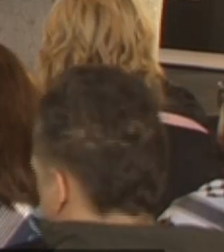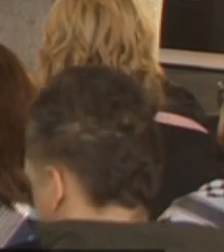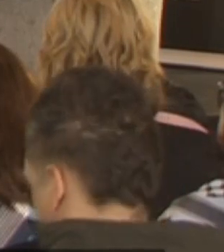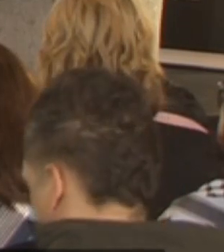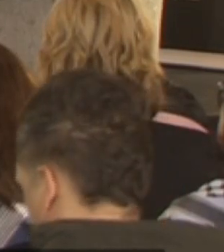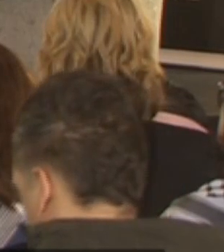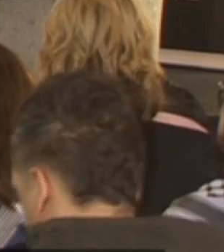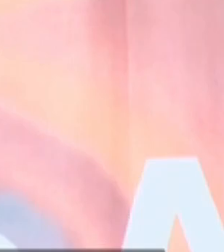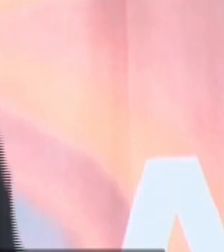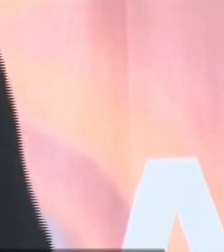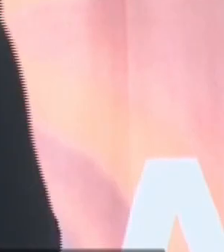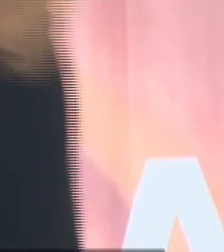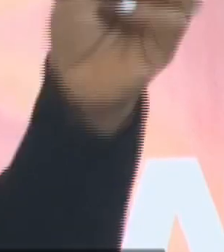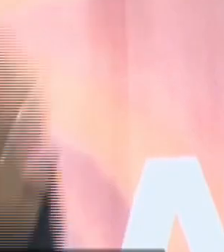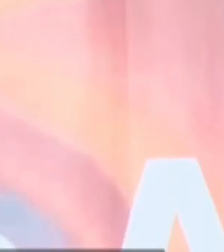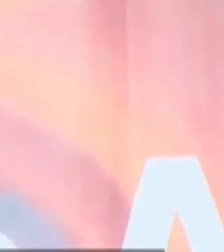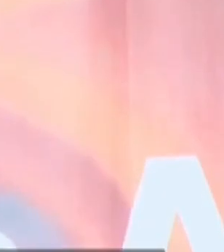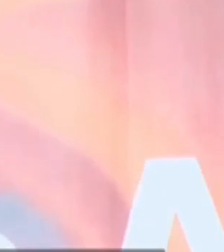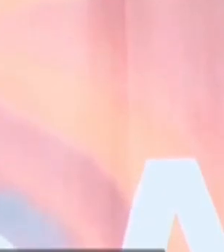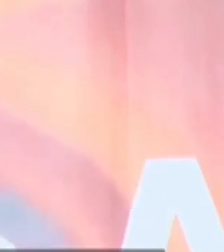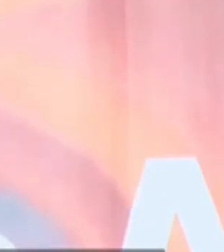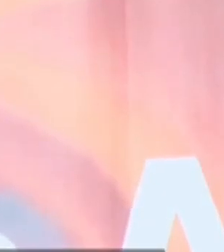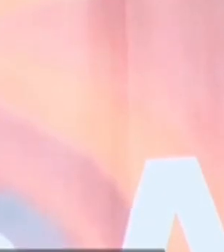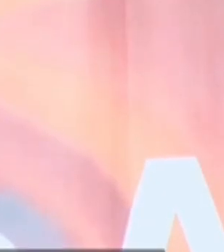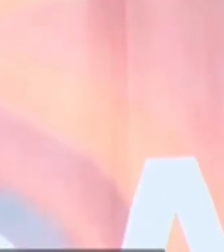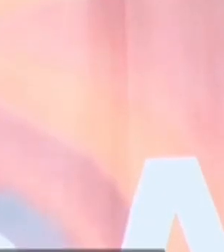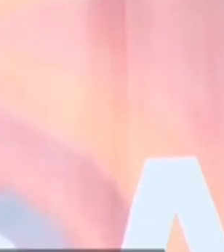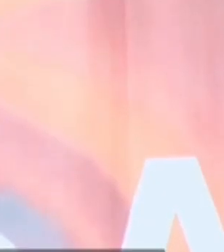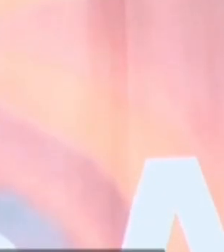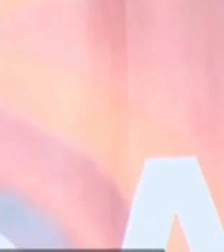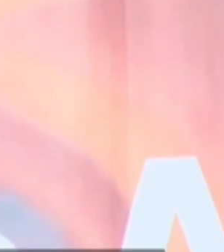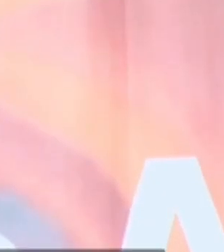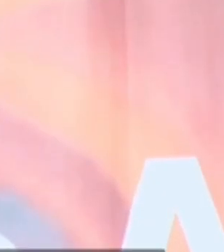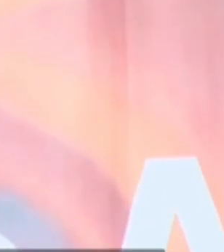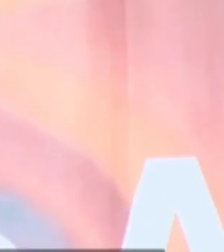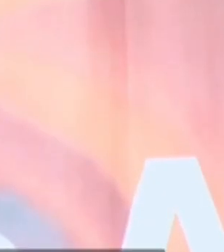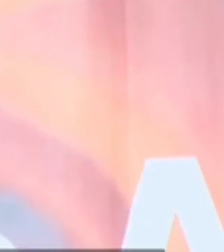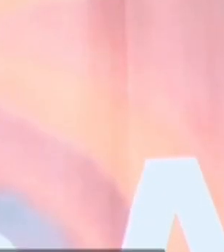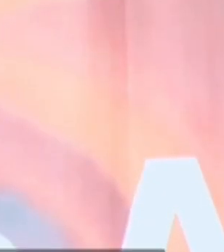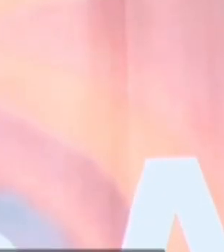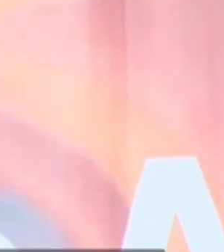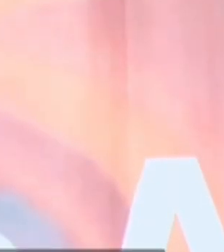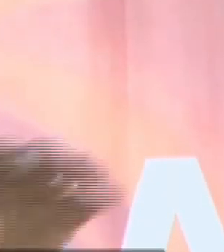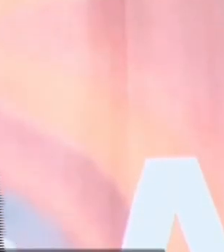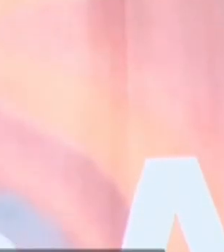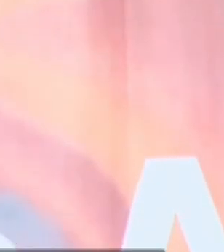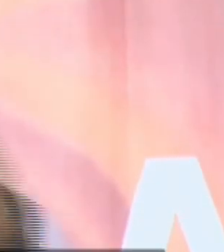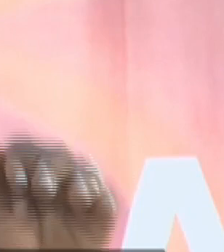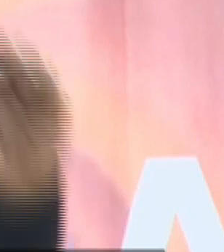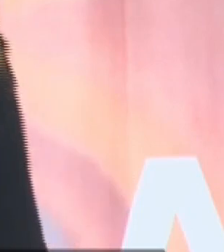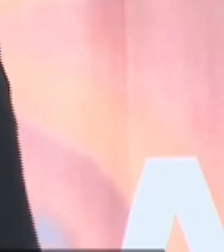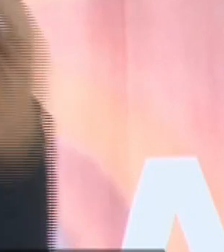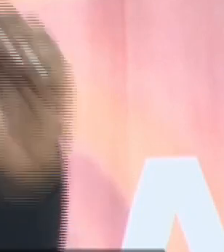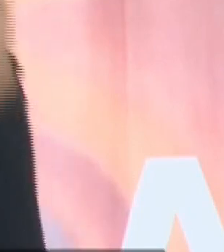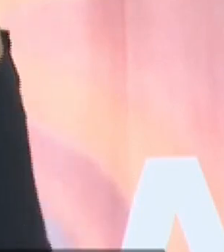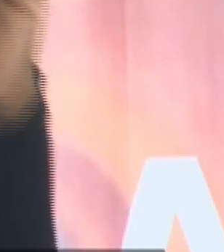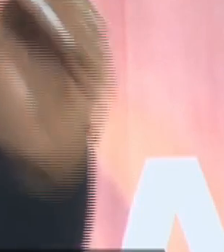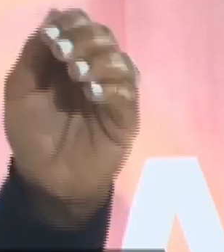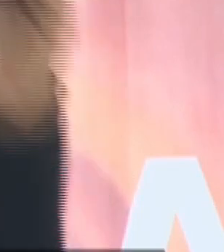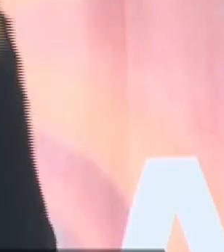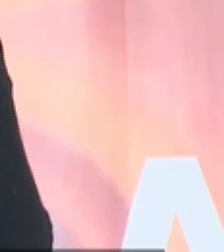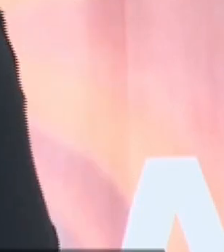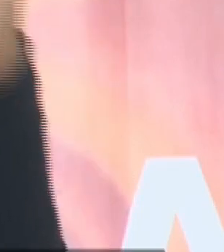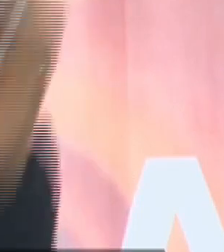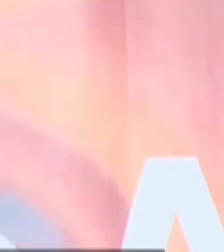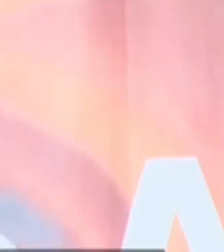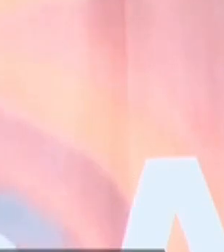help? And more especially when it comes to the females, really we won't rest up until we